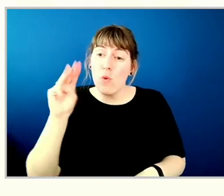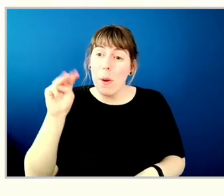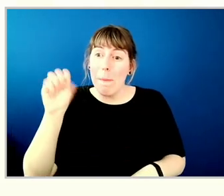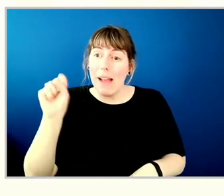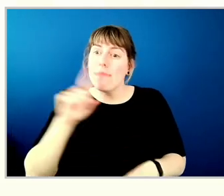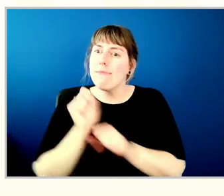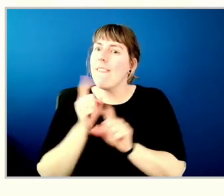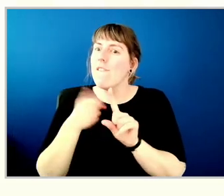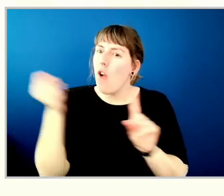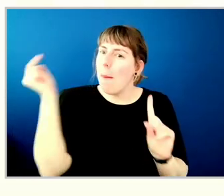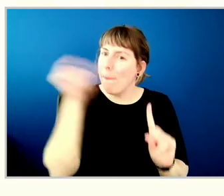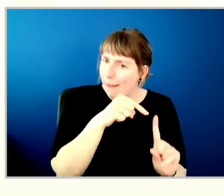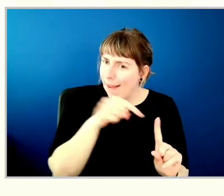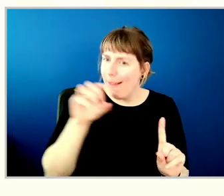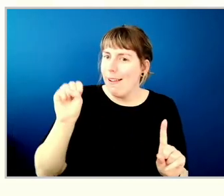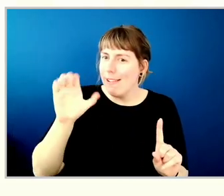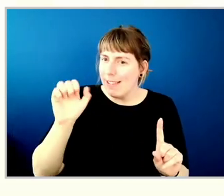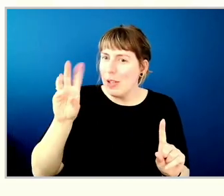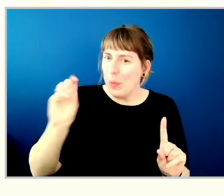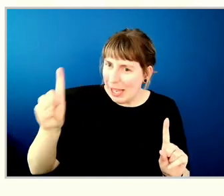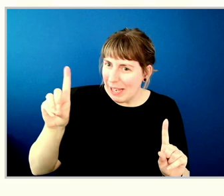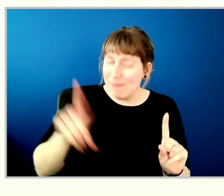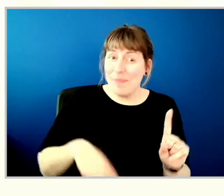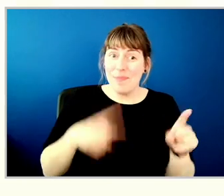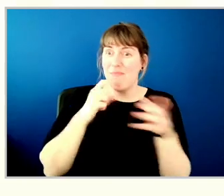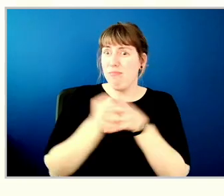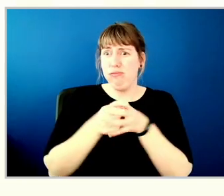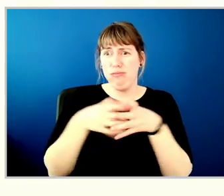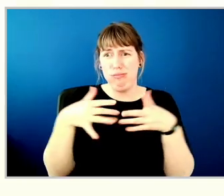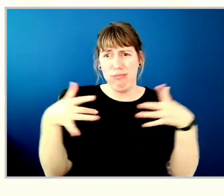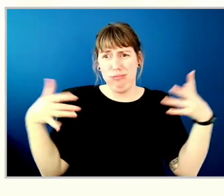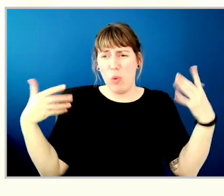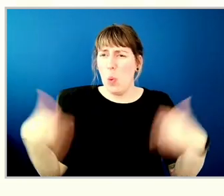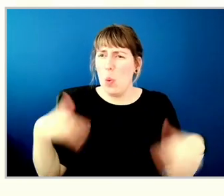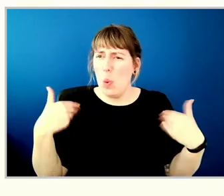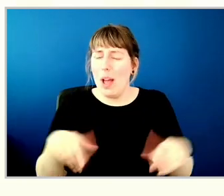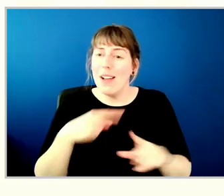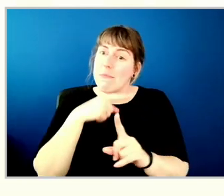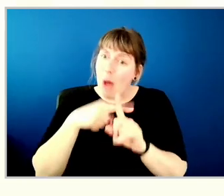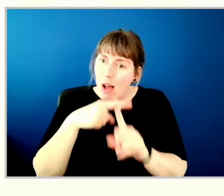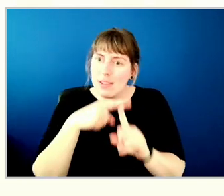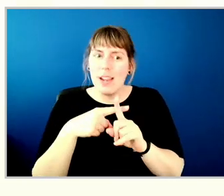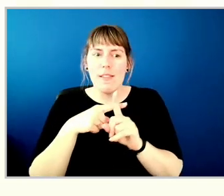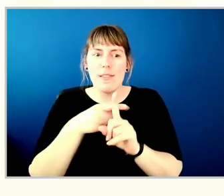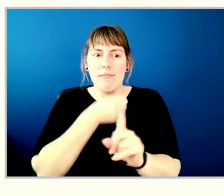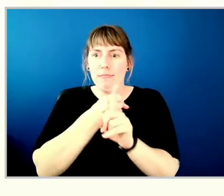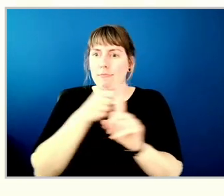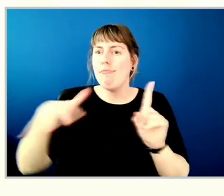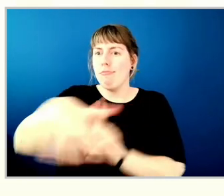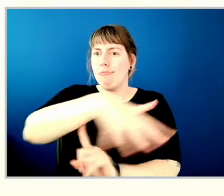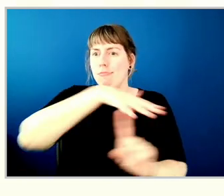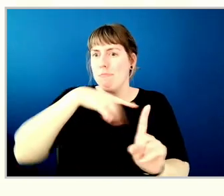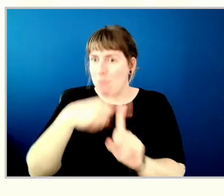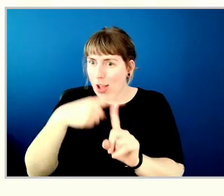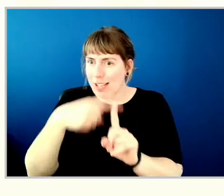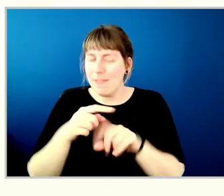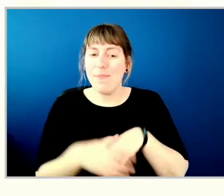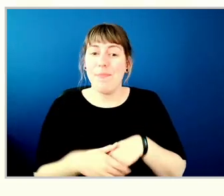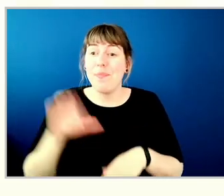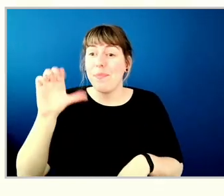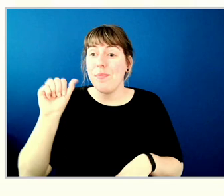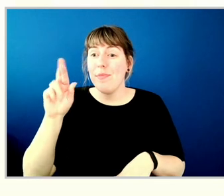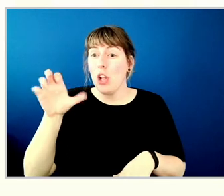seaweed and as the seaweed sector grows it produces very positive ecosystem services it sequesters carbon